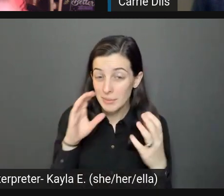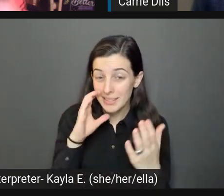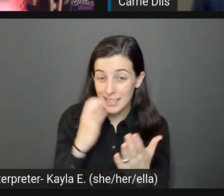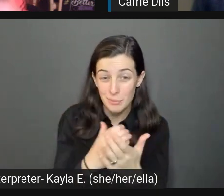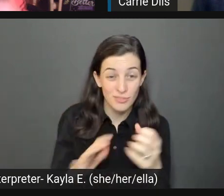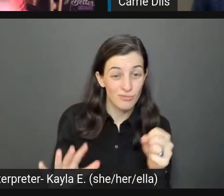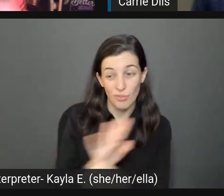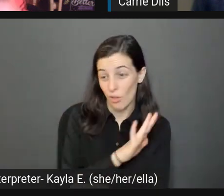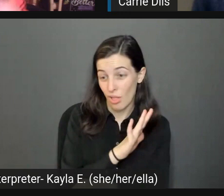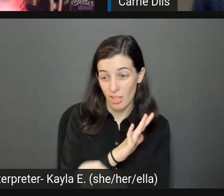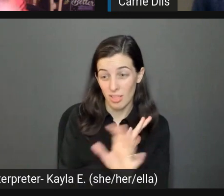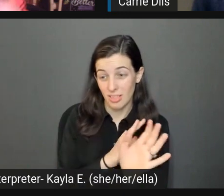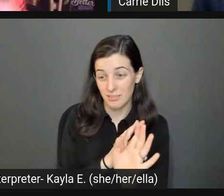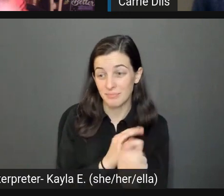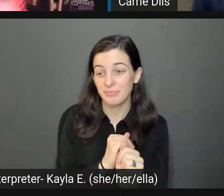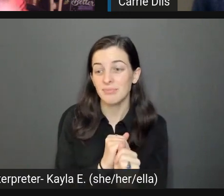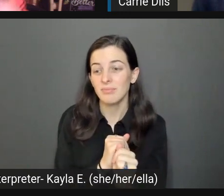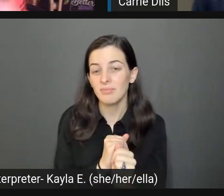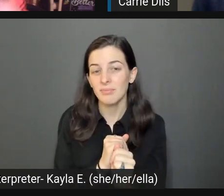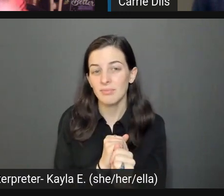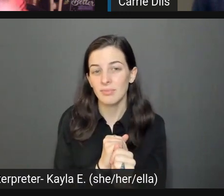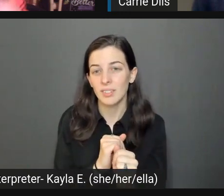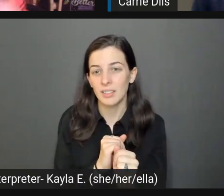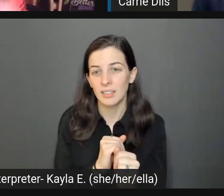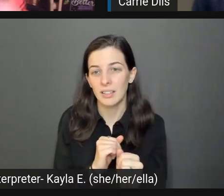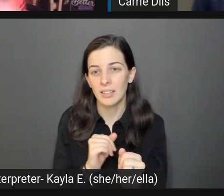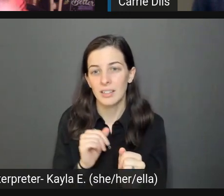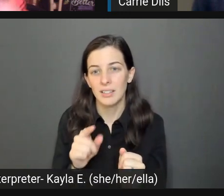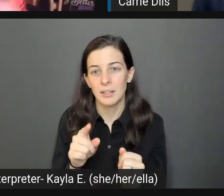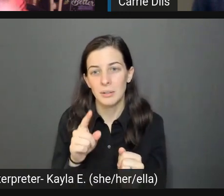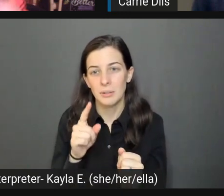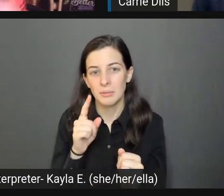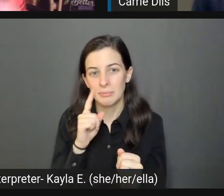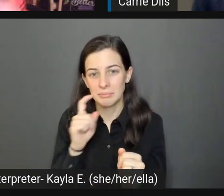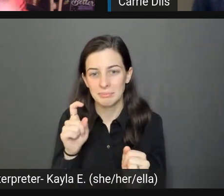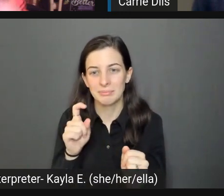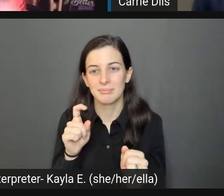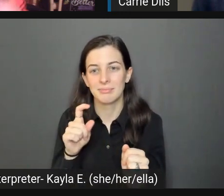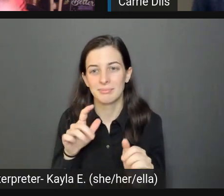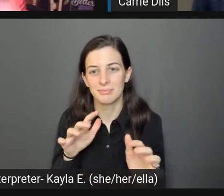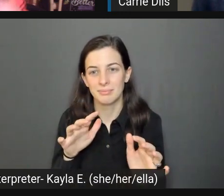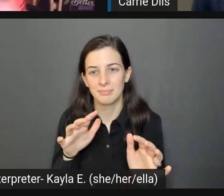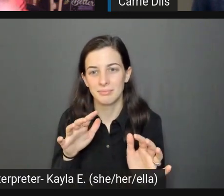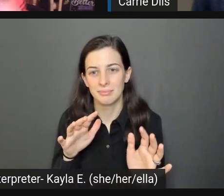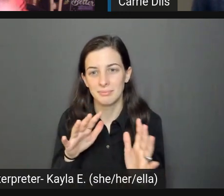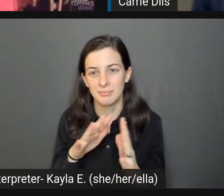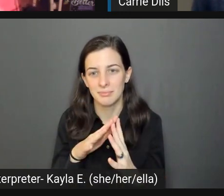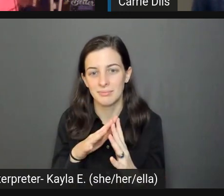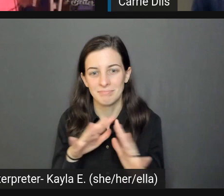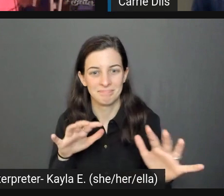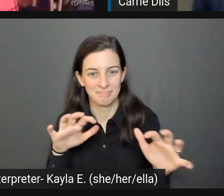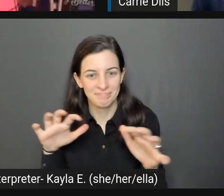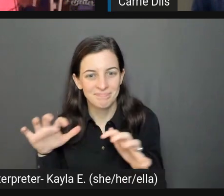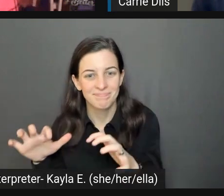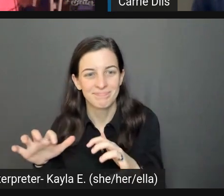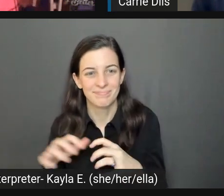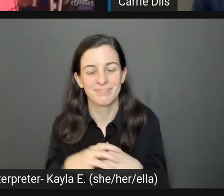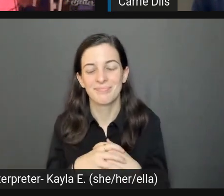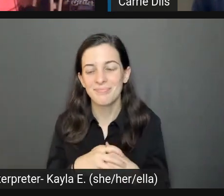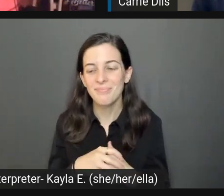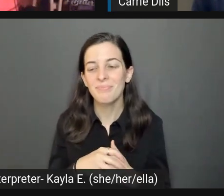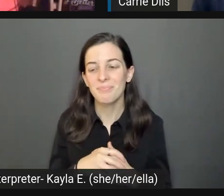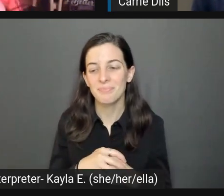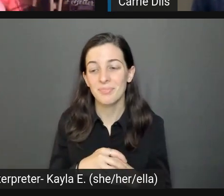what that so if you just have